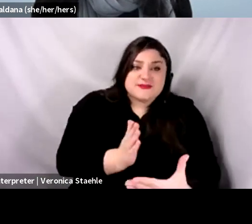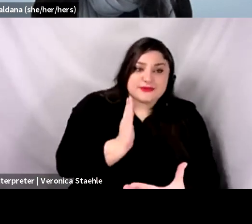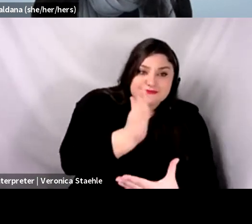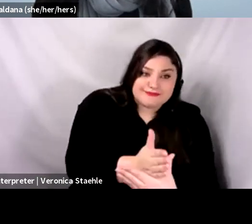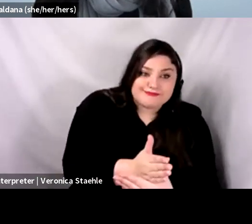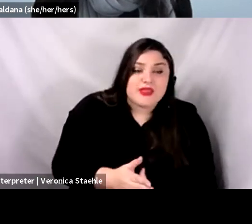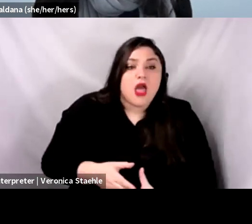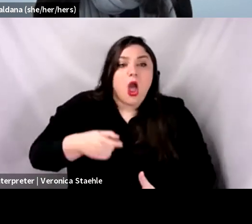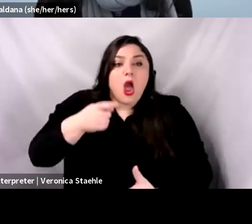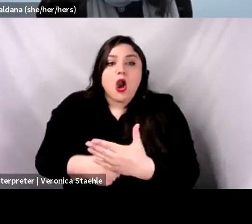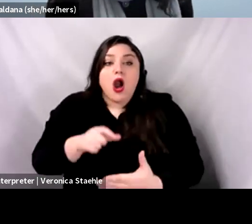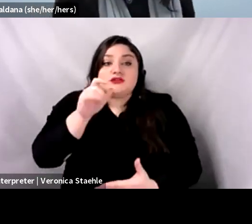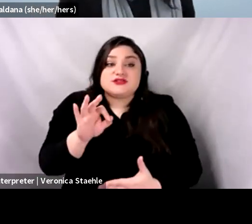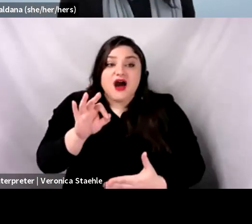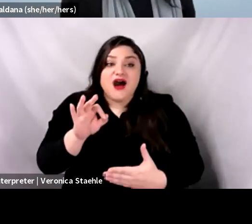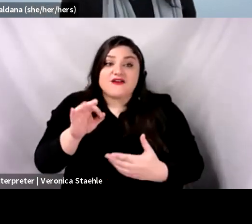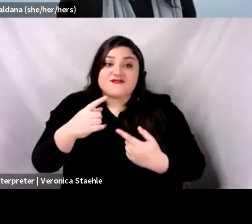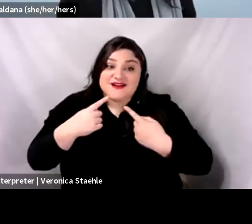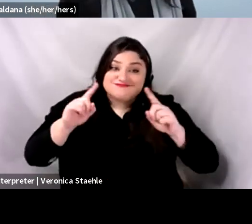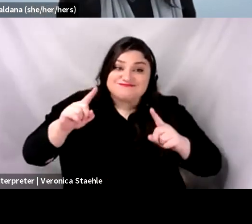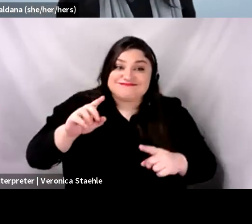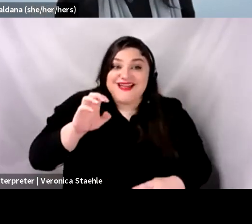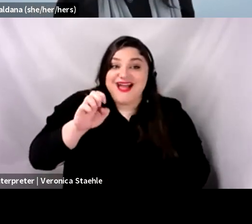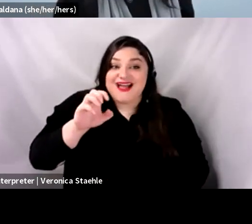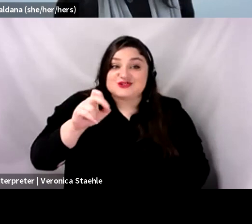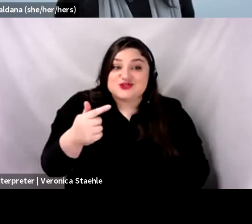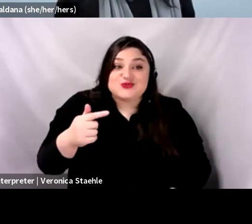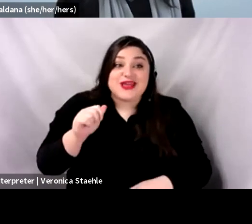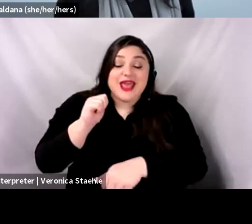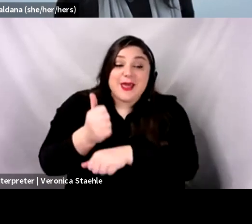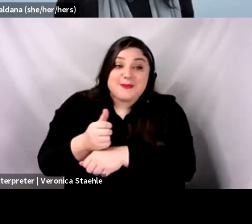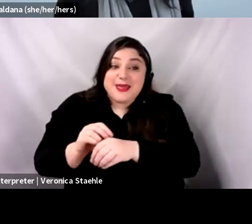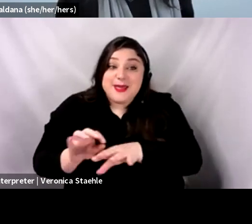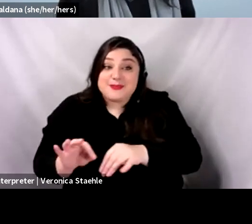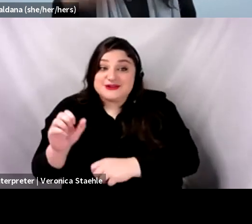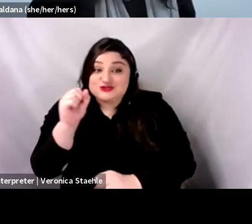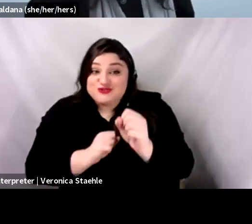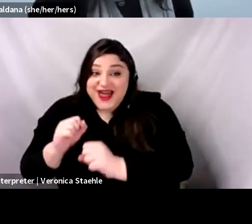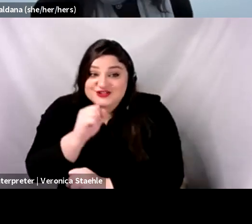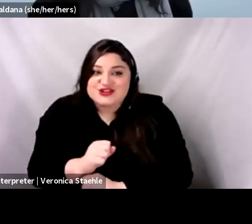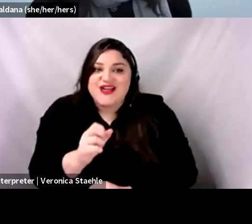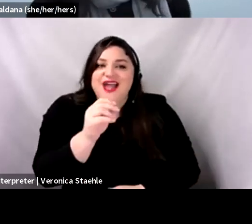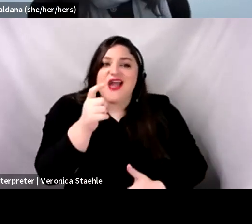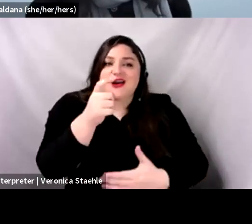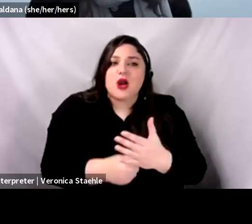and costs associated with building implementation support systems. So those both seem sort of related.